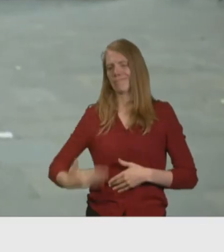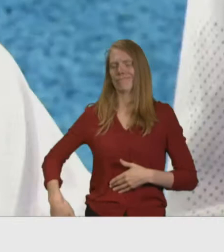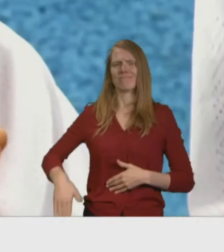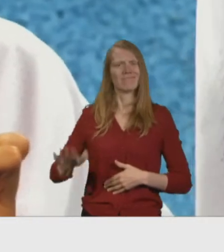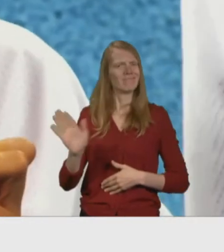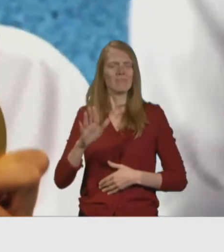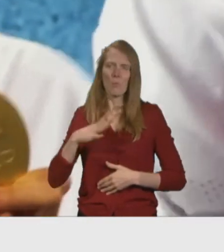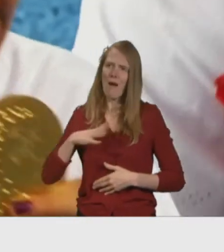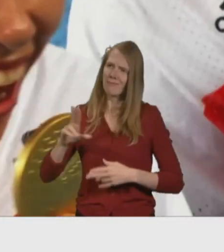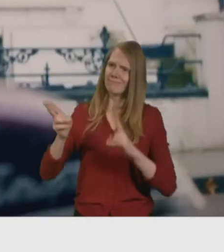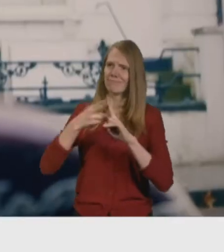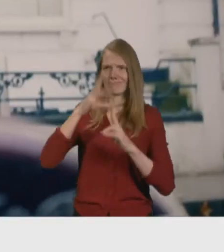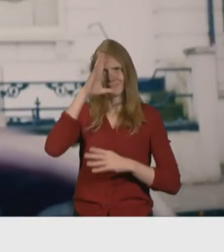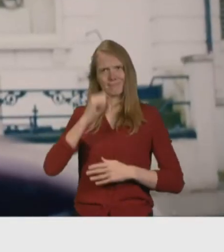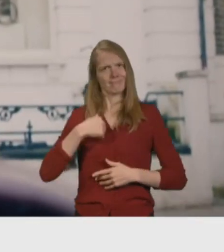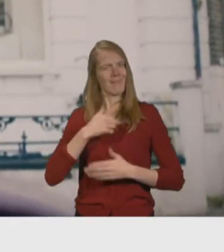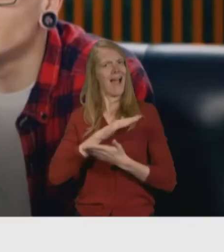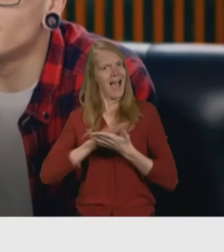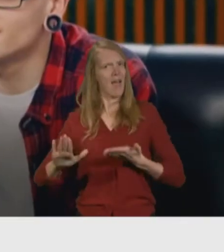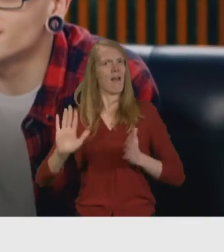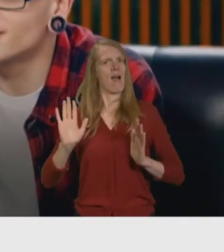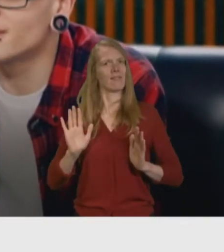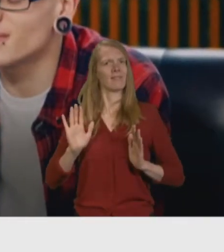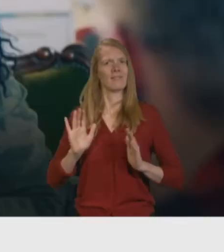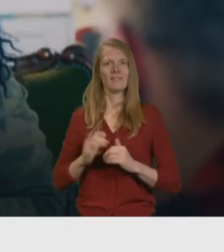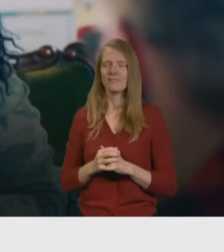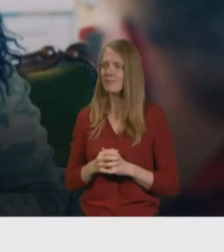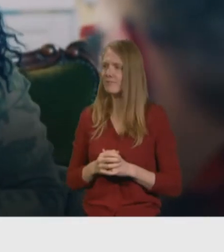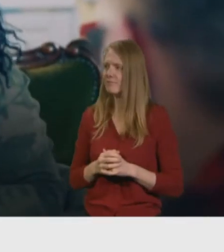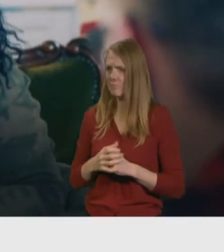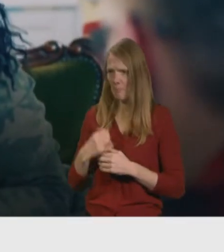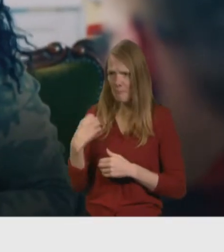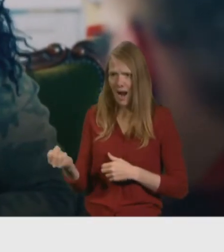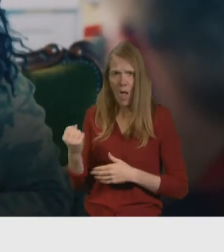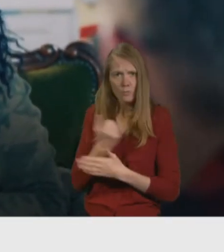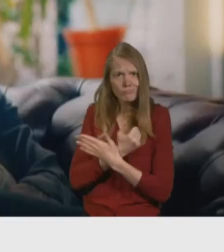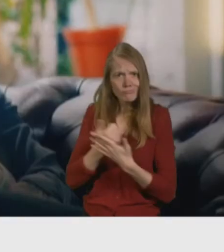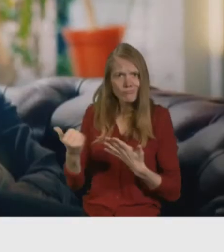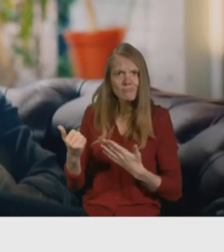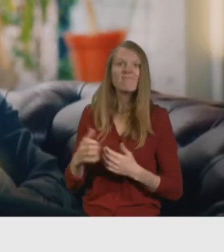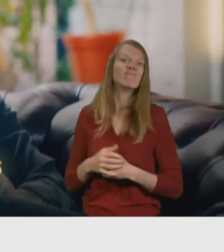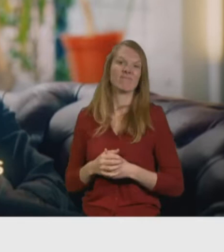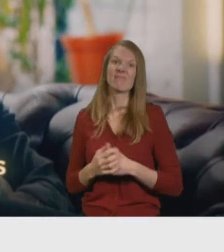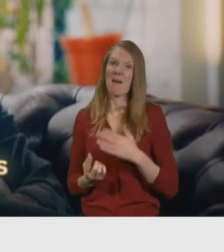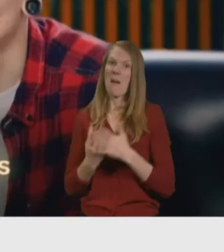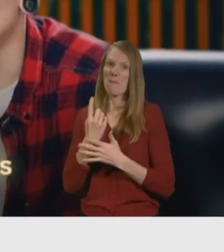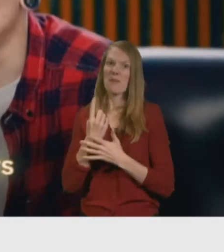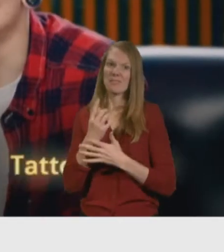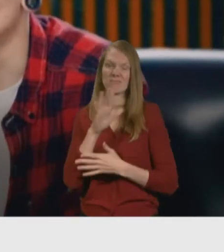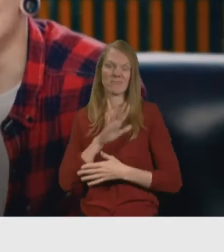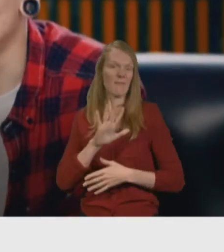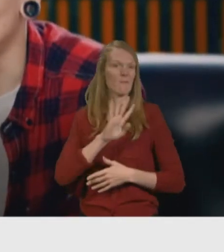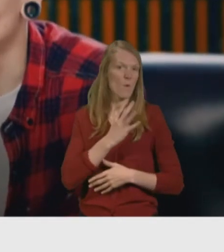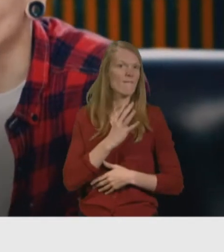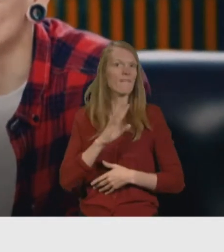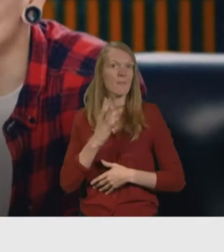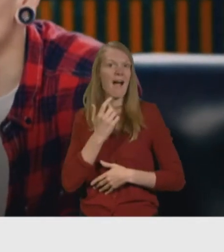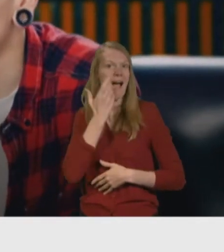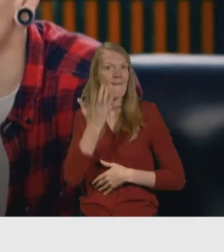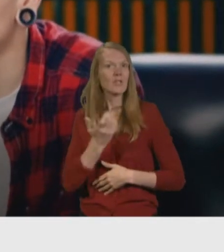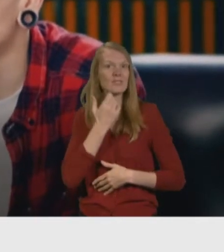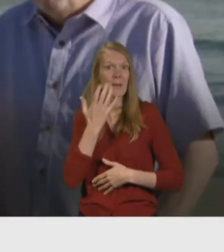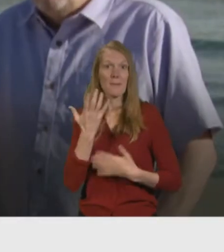Go on. Do you black out often? It used to happen at least four or five times a day. I once forgot, like,